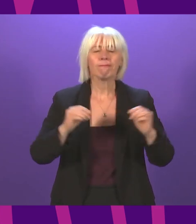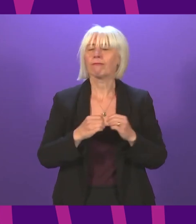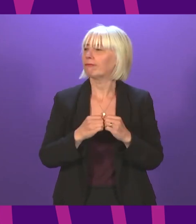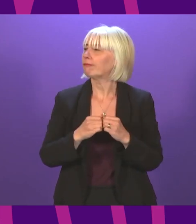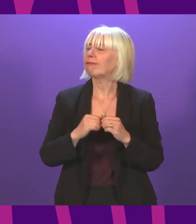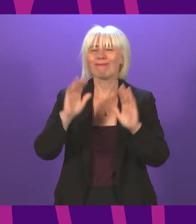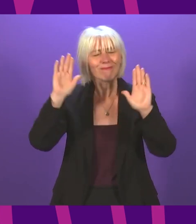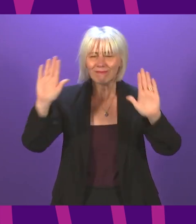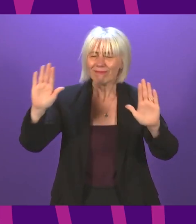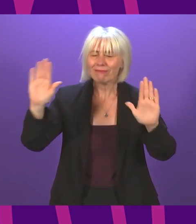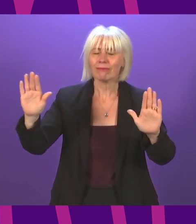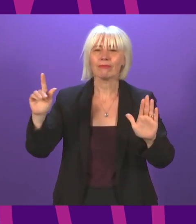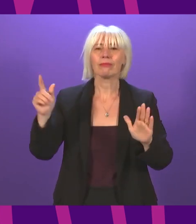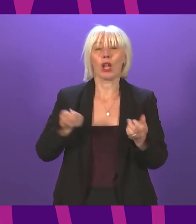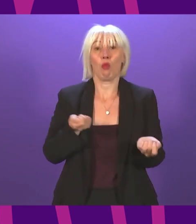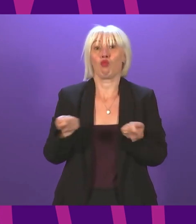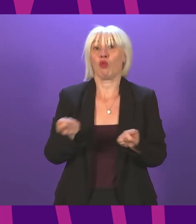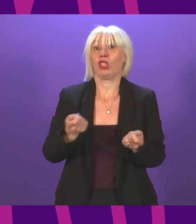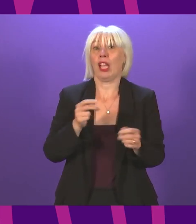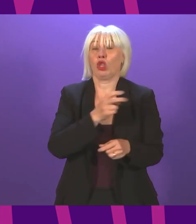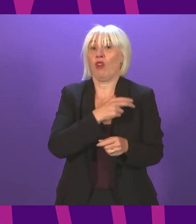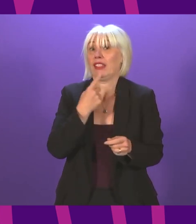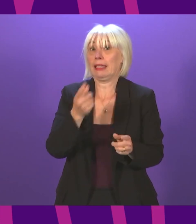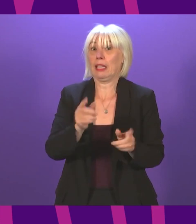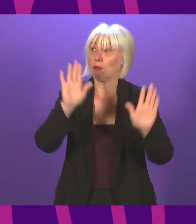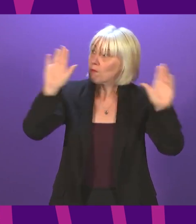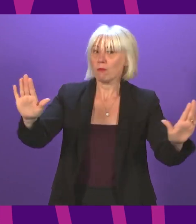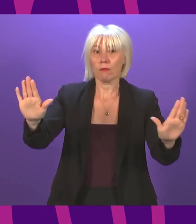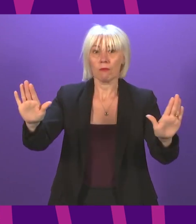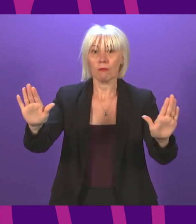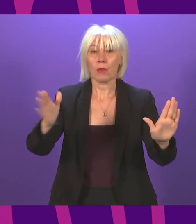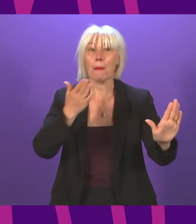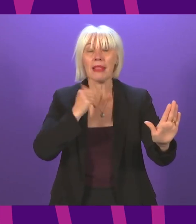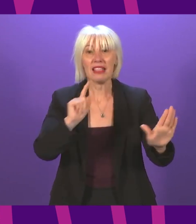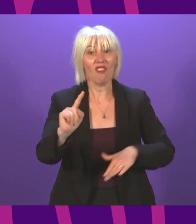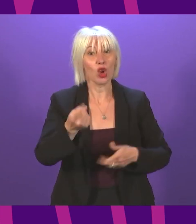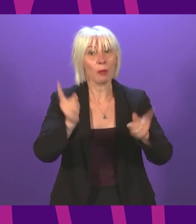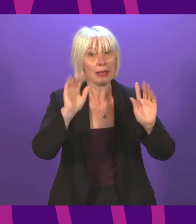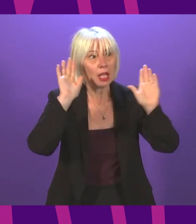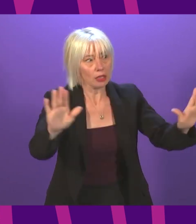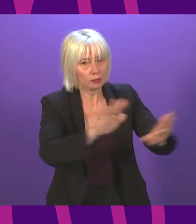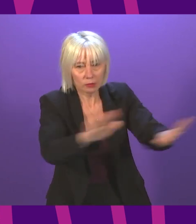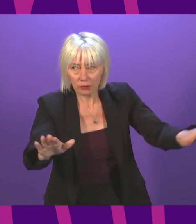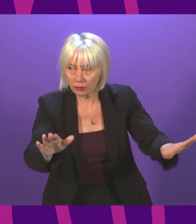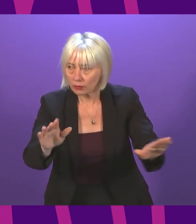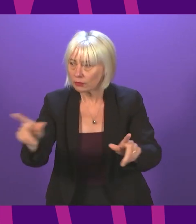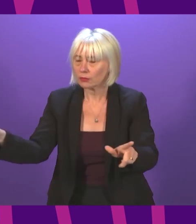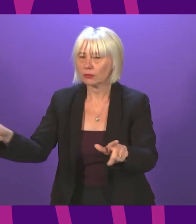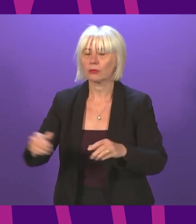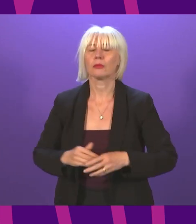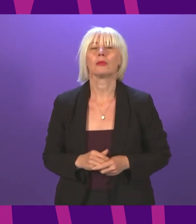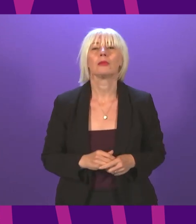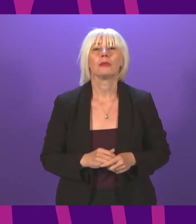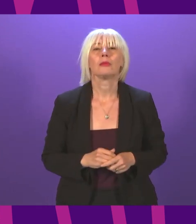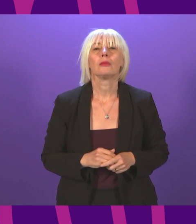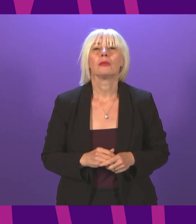last point, the presiding officer, is... me, we will hear the First Minister. Thank you. The last point I